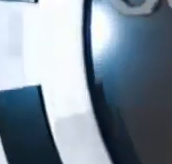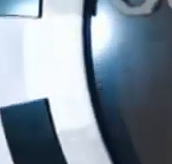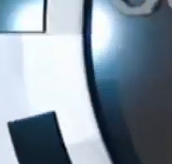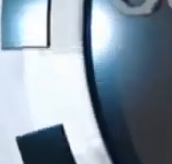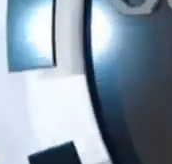Thank Thank Thank For